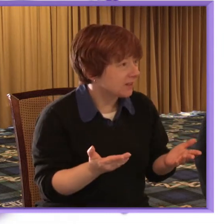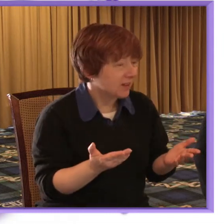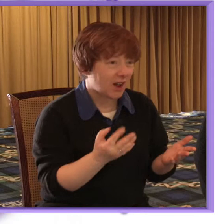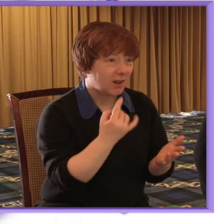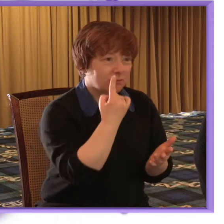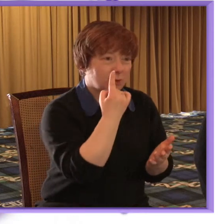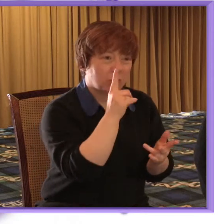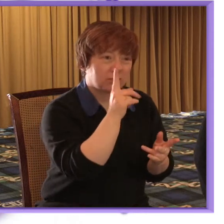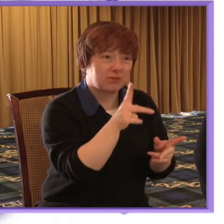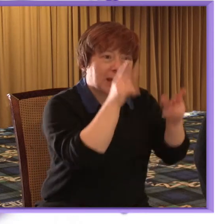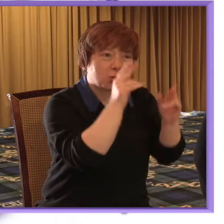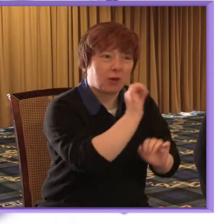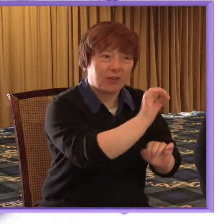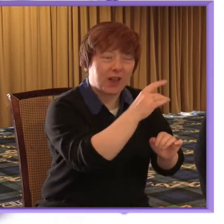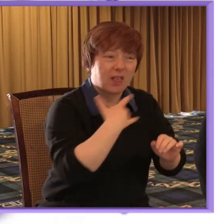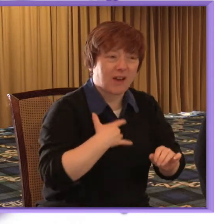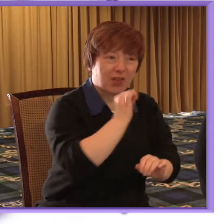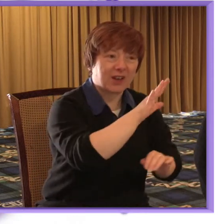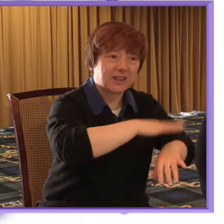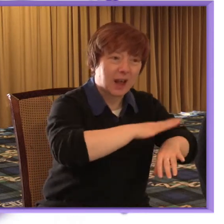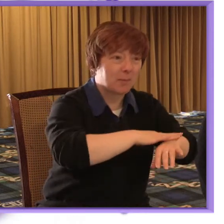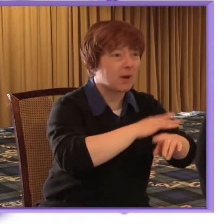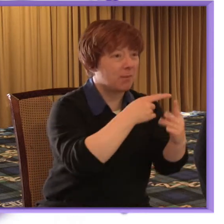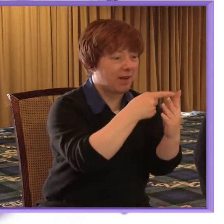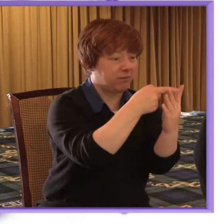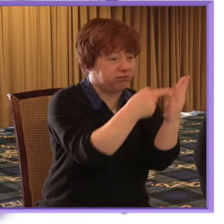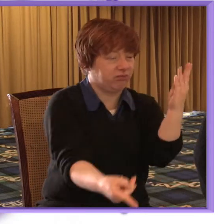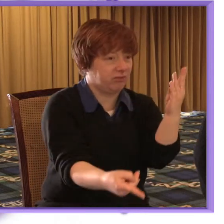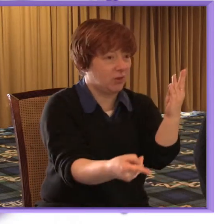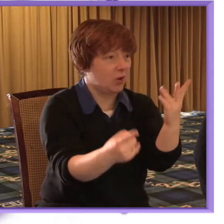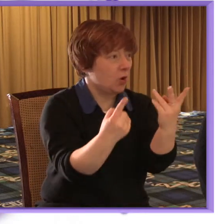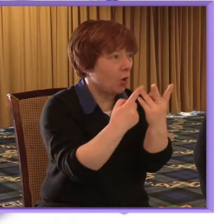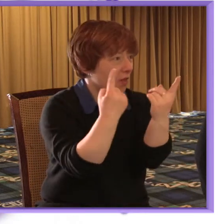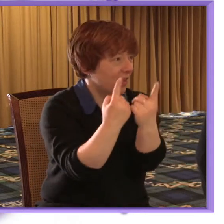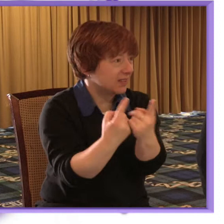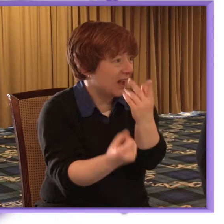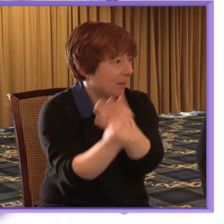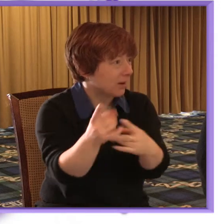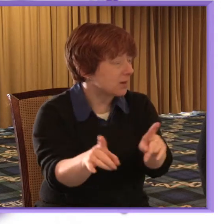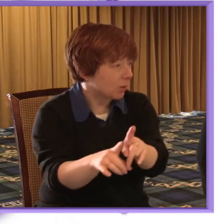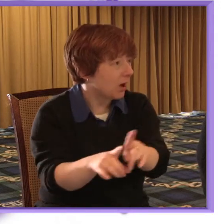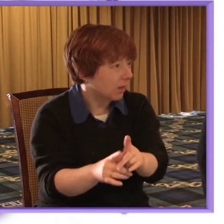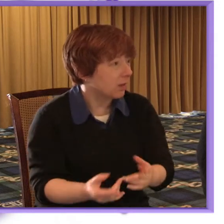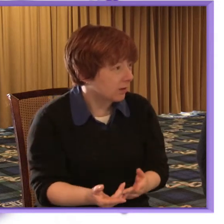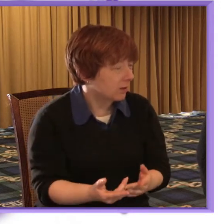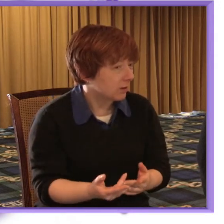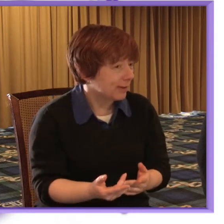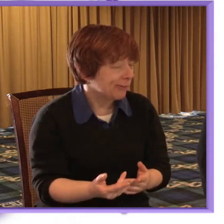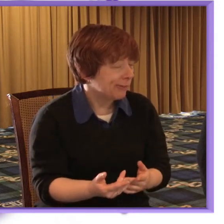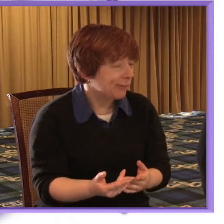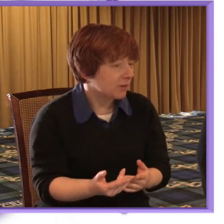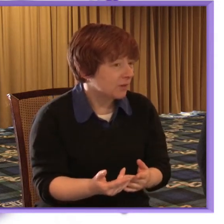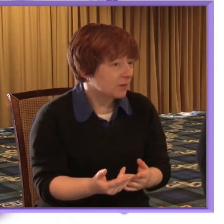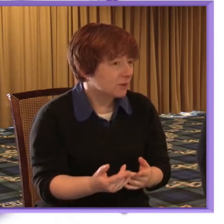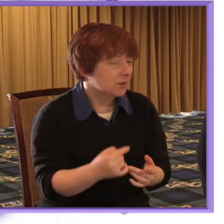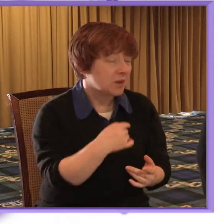one point in time there's lots of other things that are are going on as well I'm hoping this is going to work so we kind of worked out